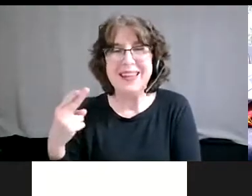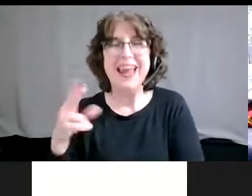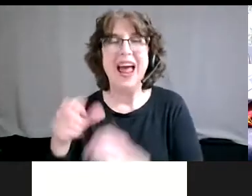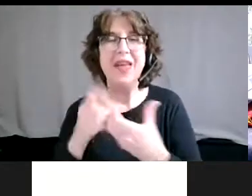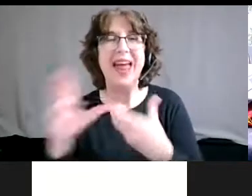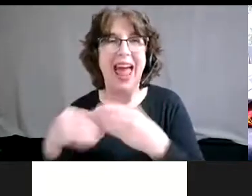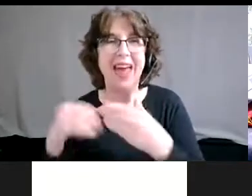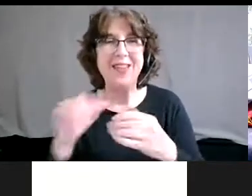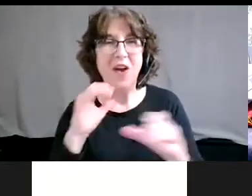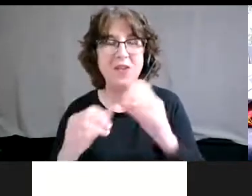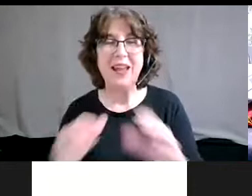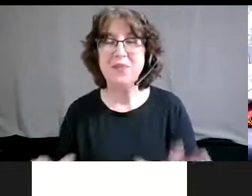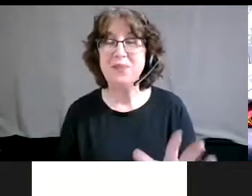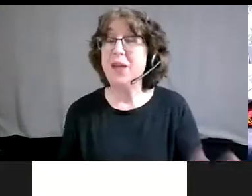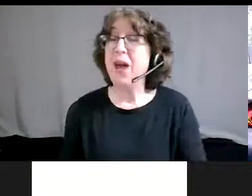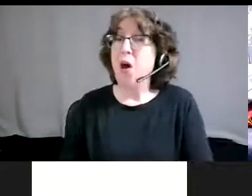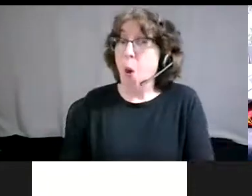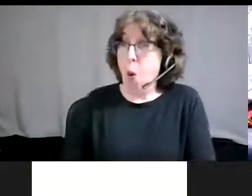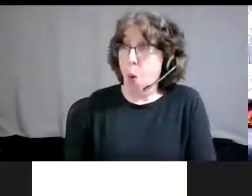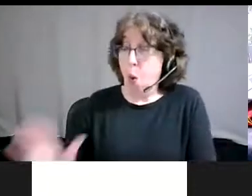Ah, so I'm